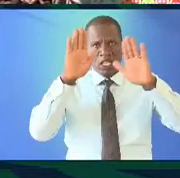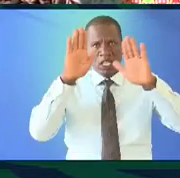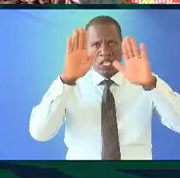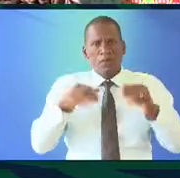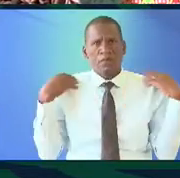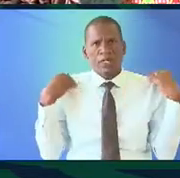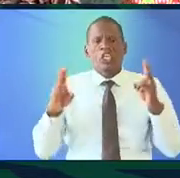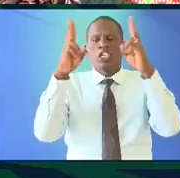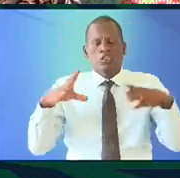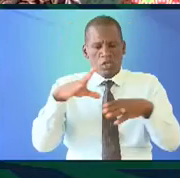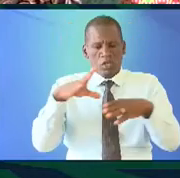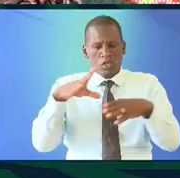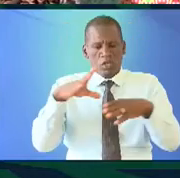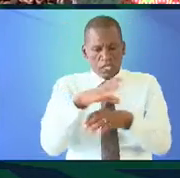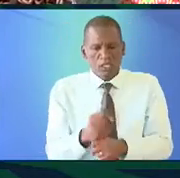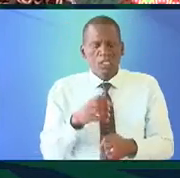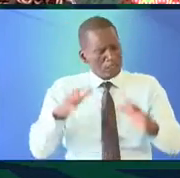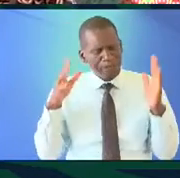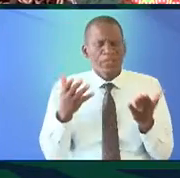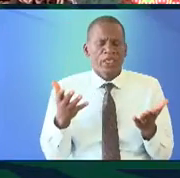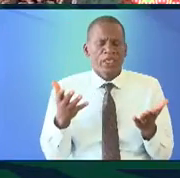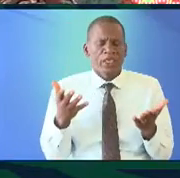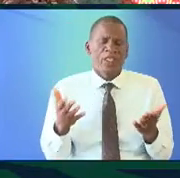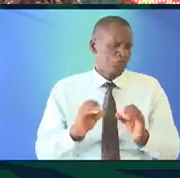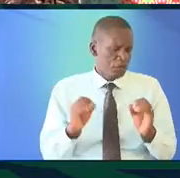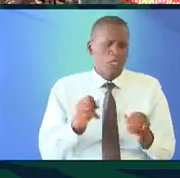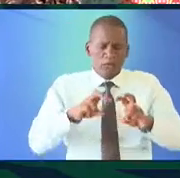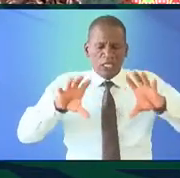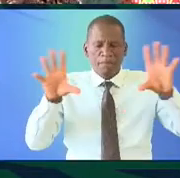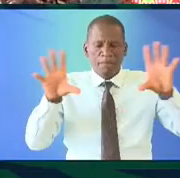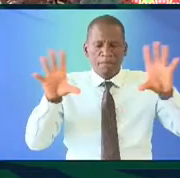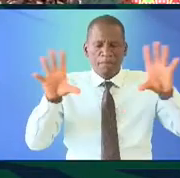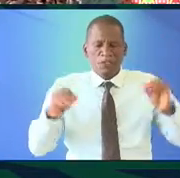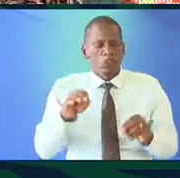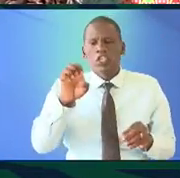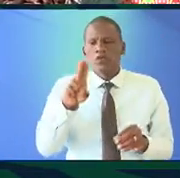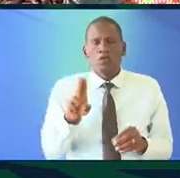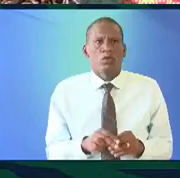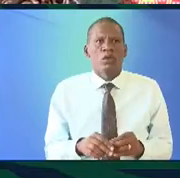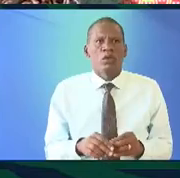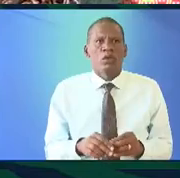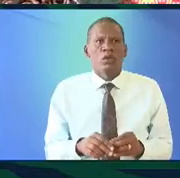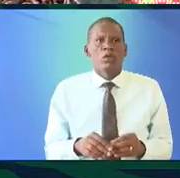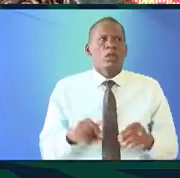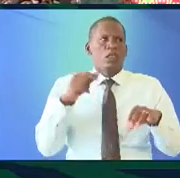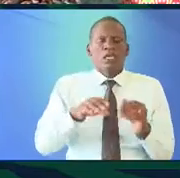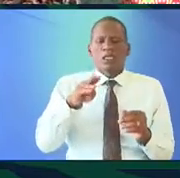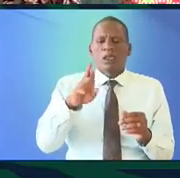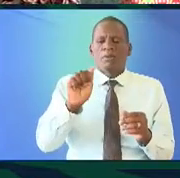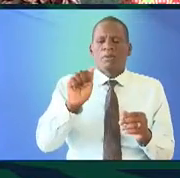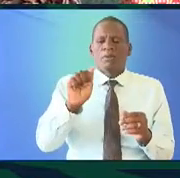normal practice with international organizations shouldn't be a big deal if you look at the budget of the European Union right in